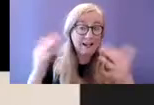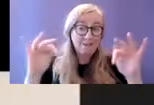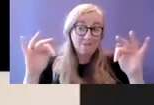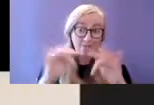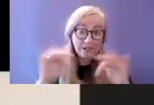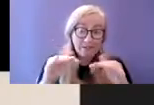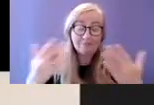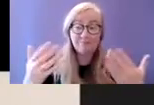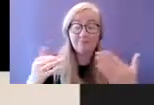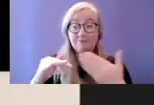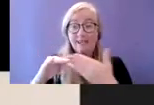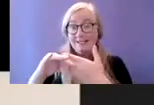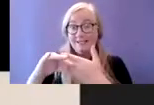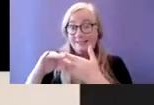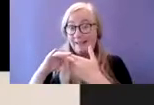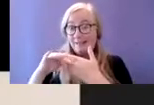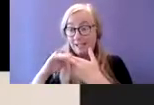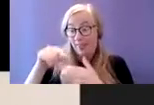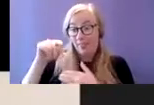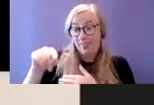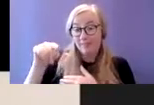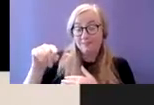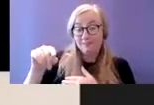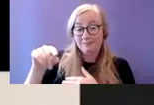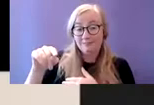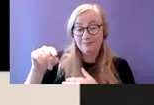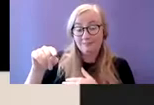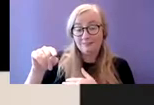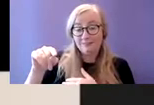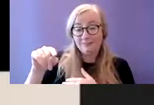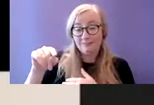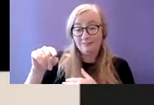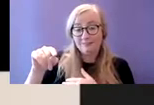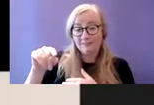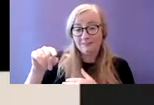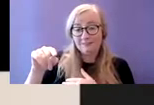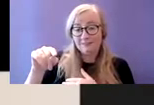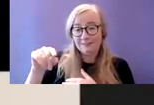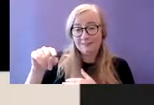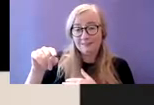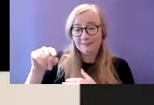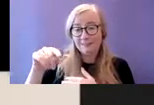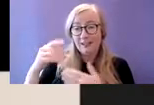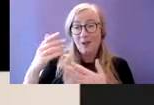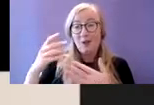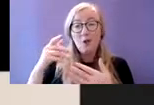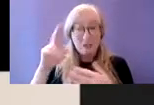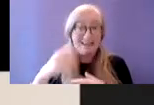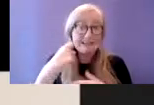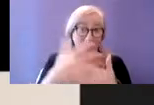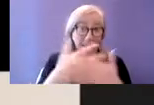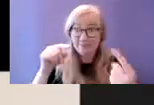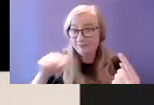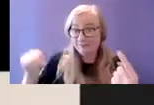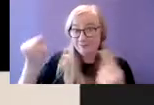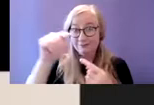as to why so many aspies are rough sleepers and I think there will be a lot more researches